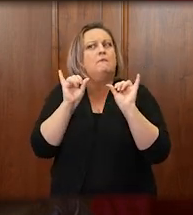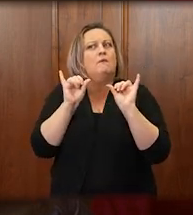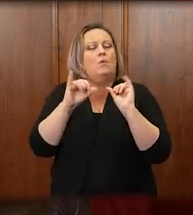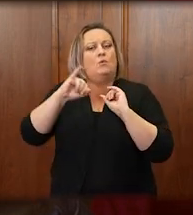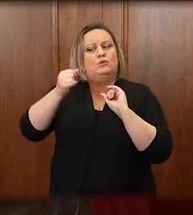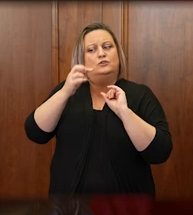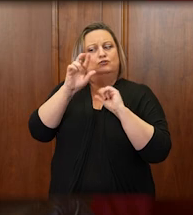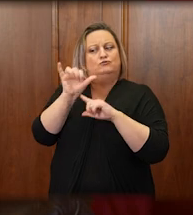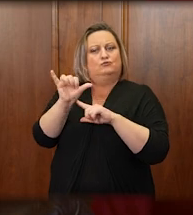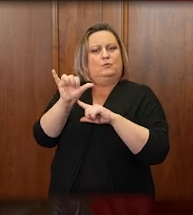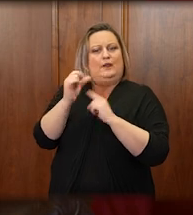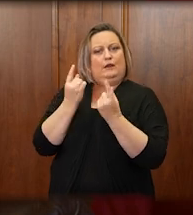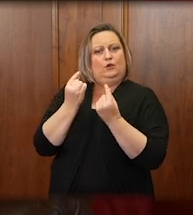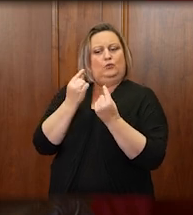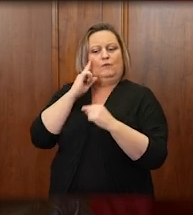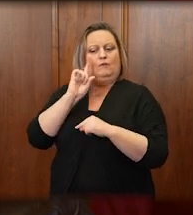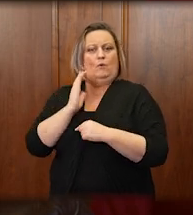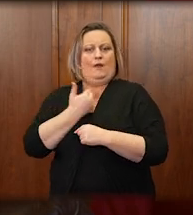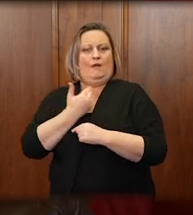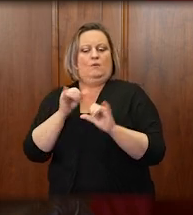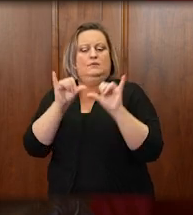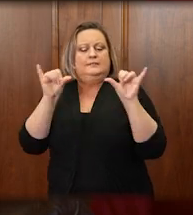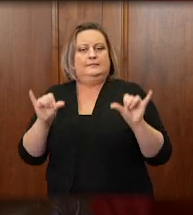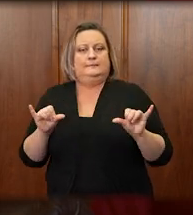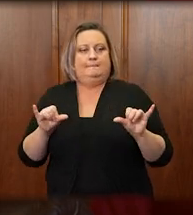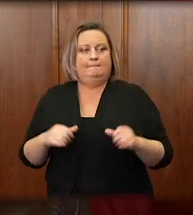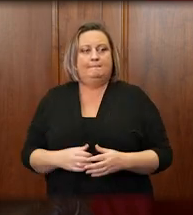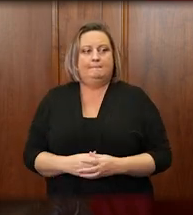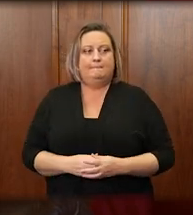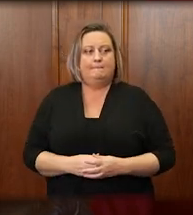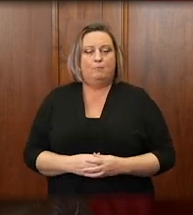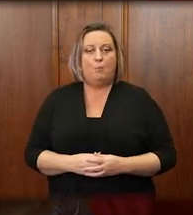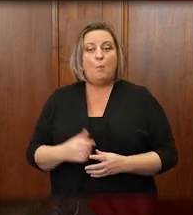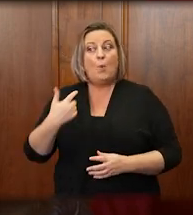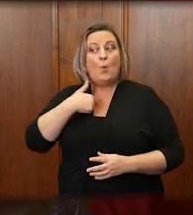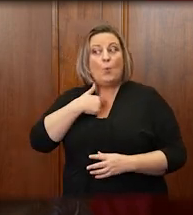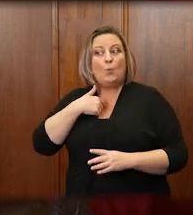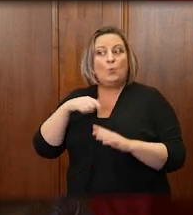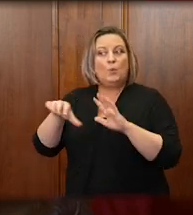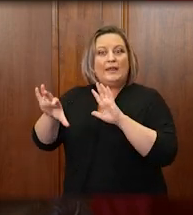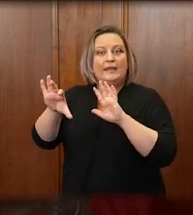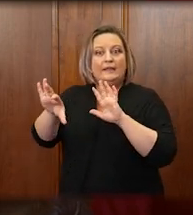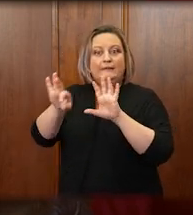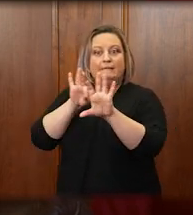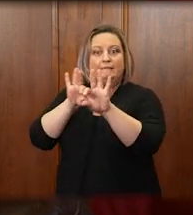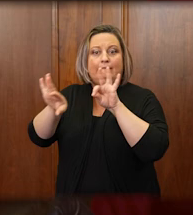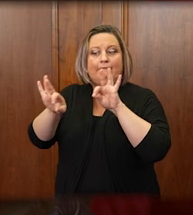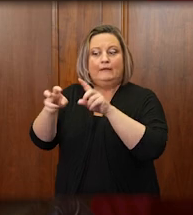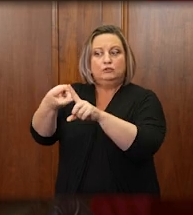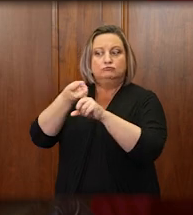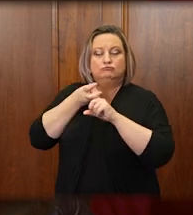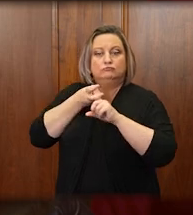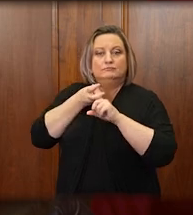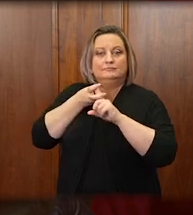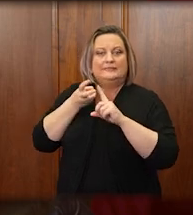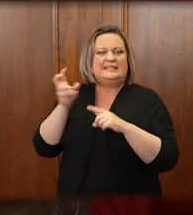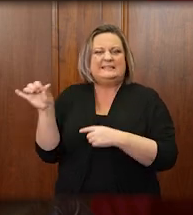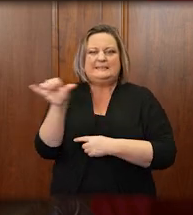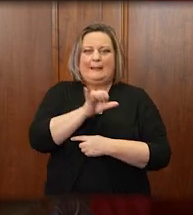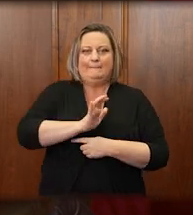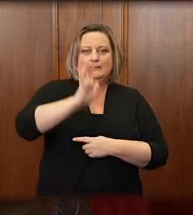jurors provide in our system. We draft them as we used to draft young men into military service.